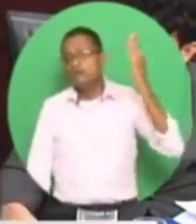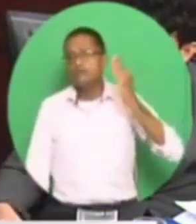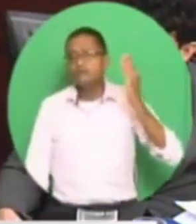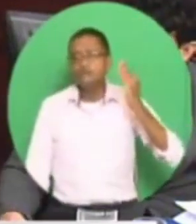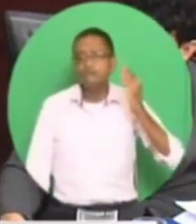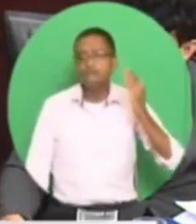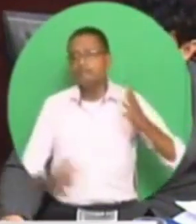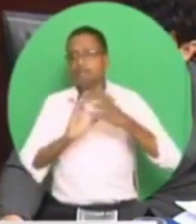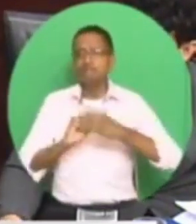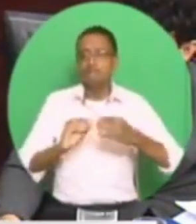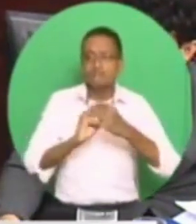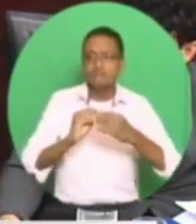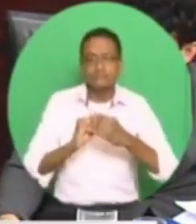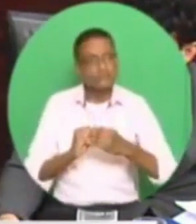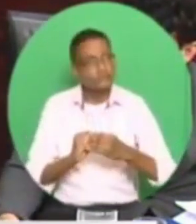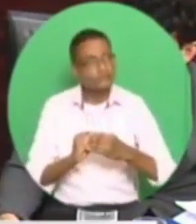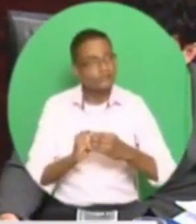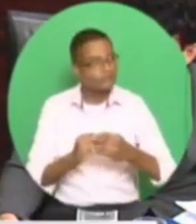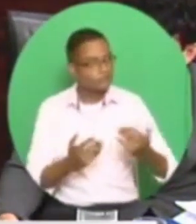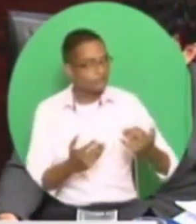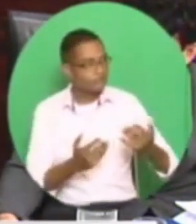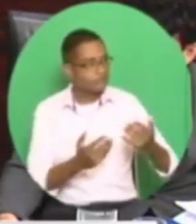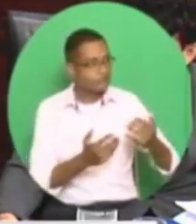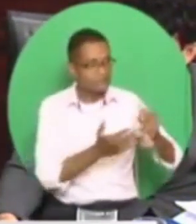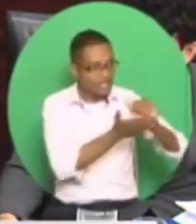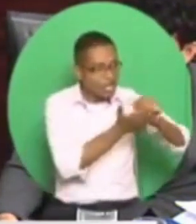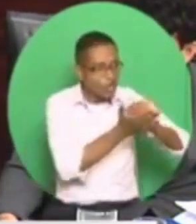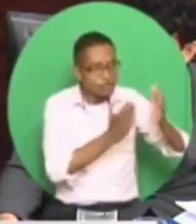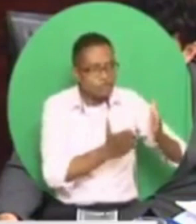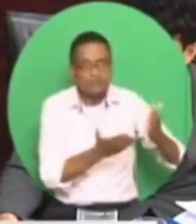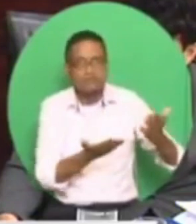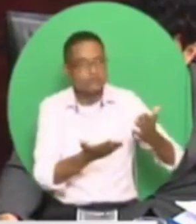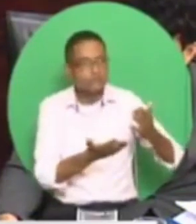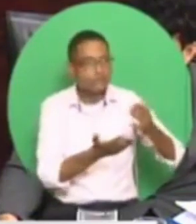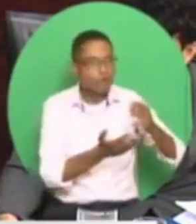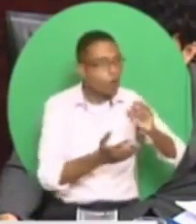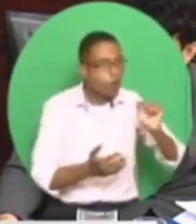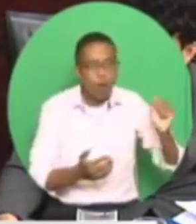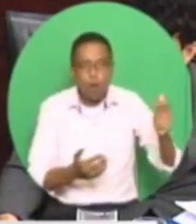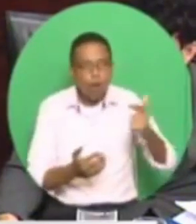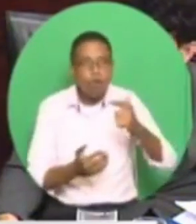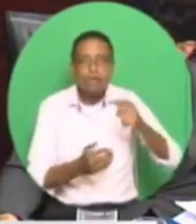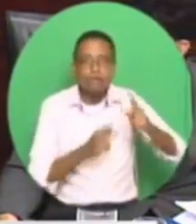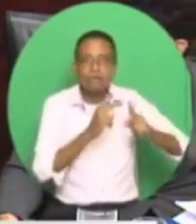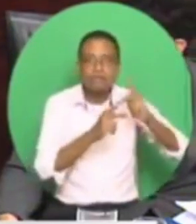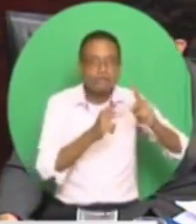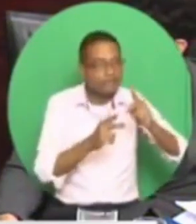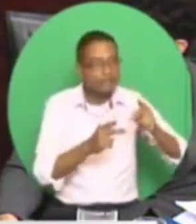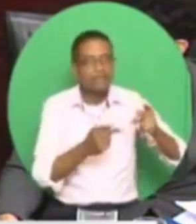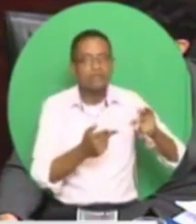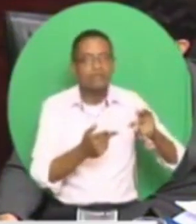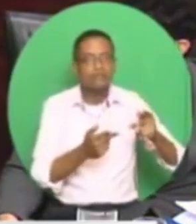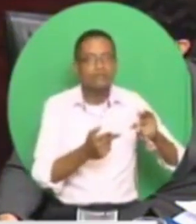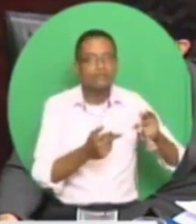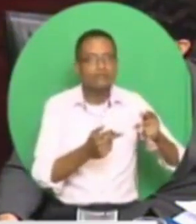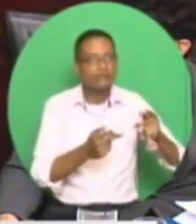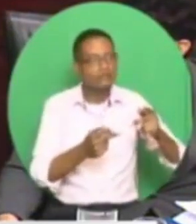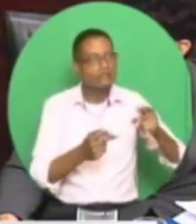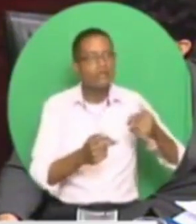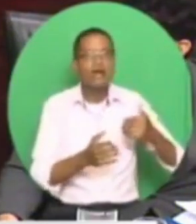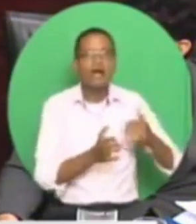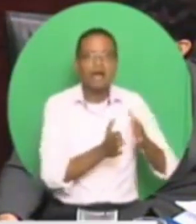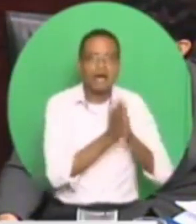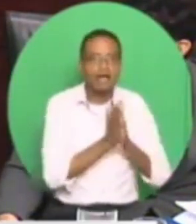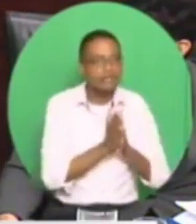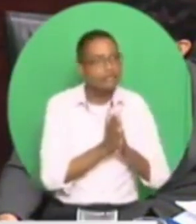experts, the accountants, the civil society leaders, all asked for more detail after he spoke for three hours and 27